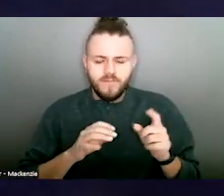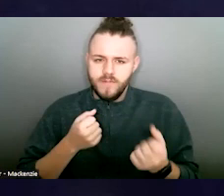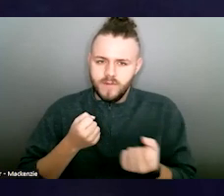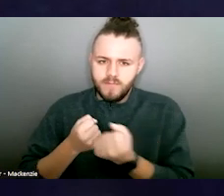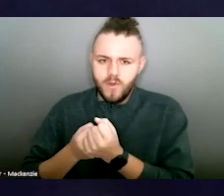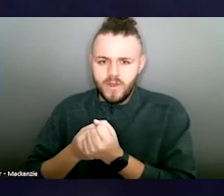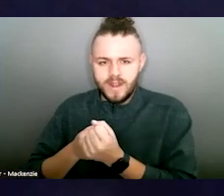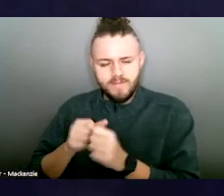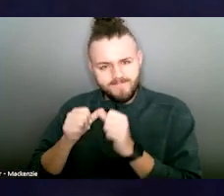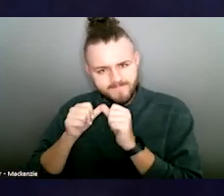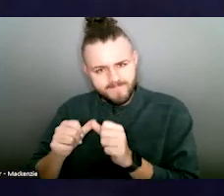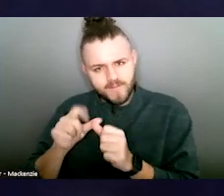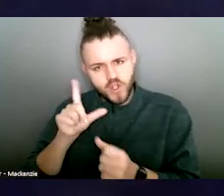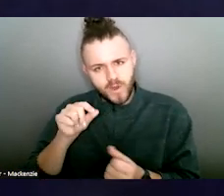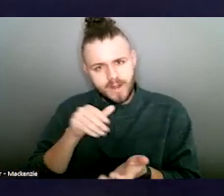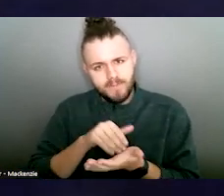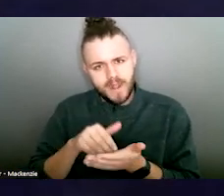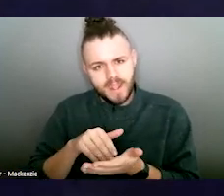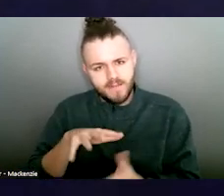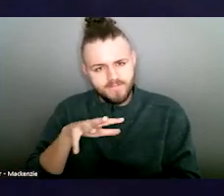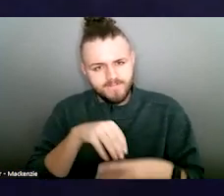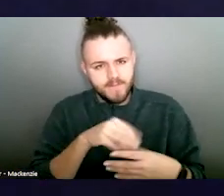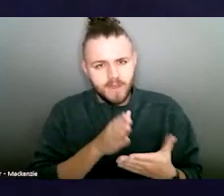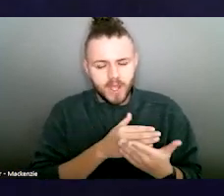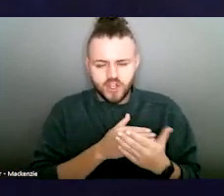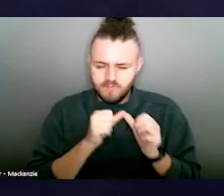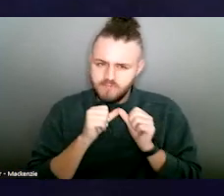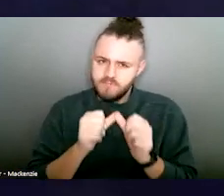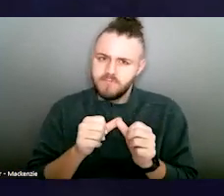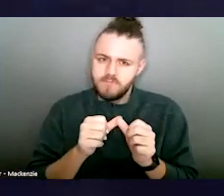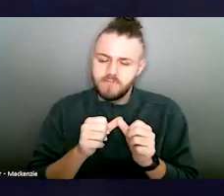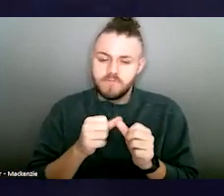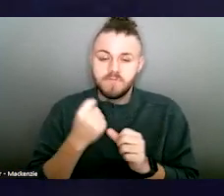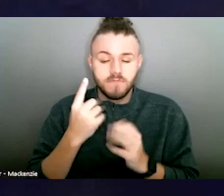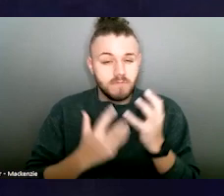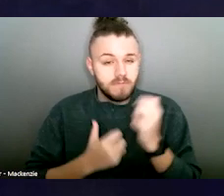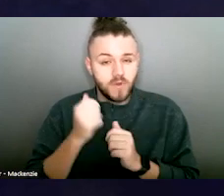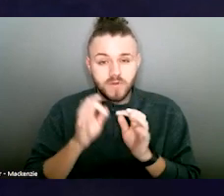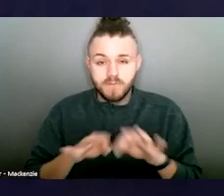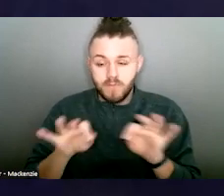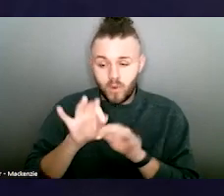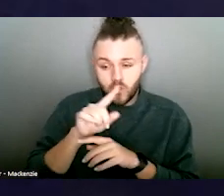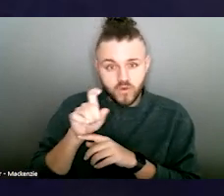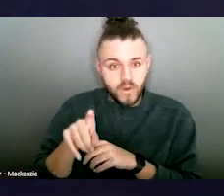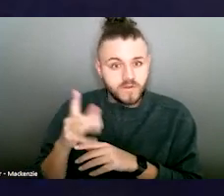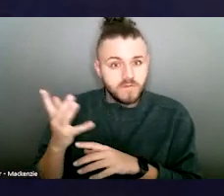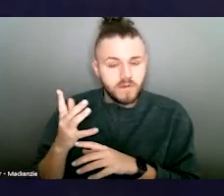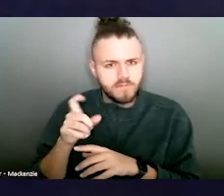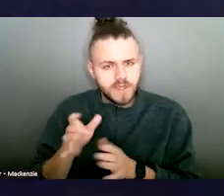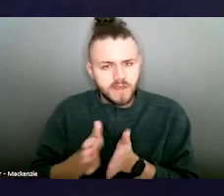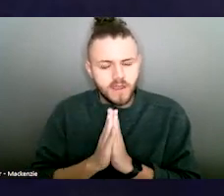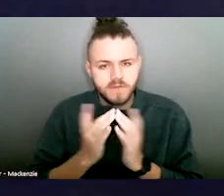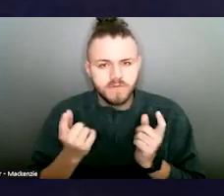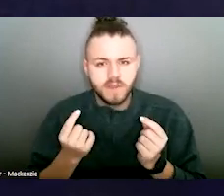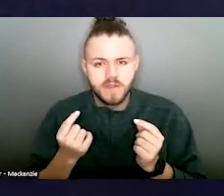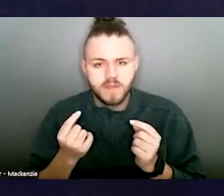support keeping that $20 million in the budget. The most important question you have to ask